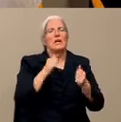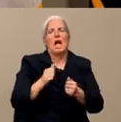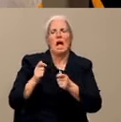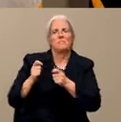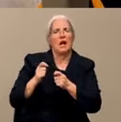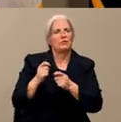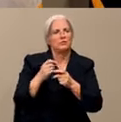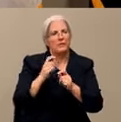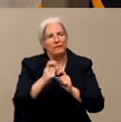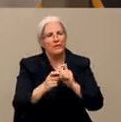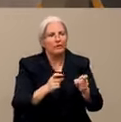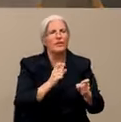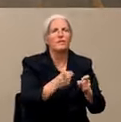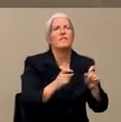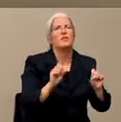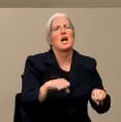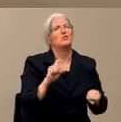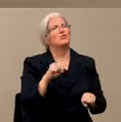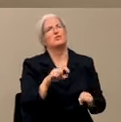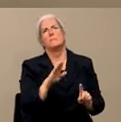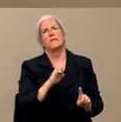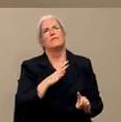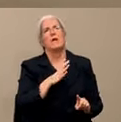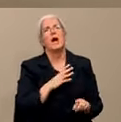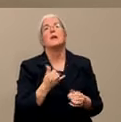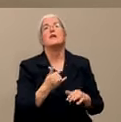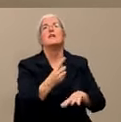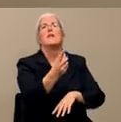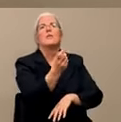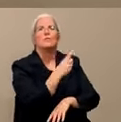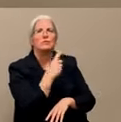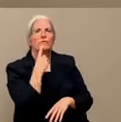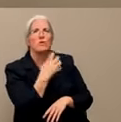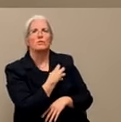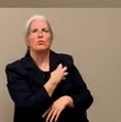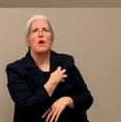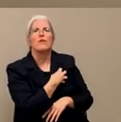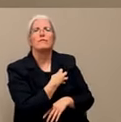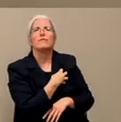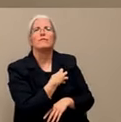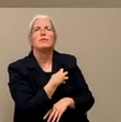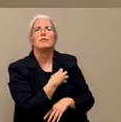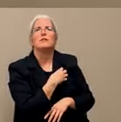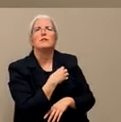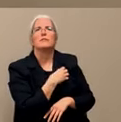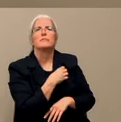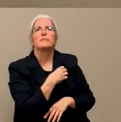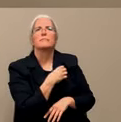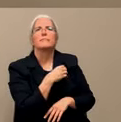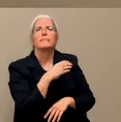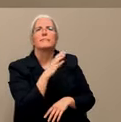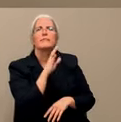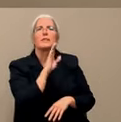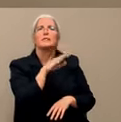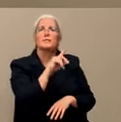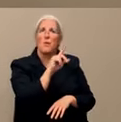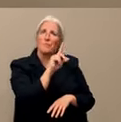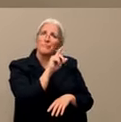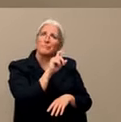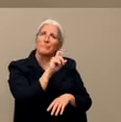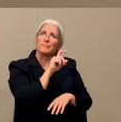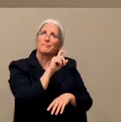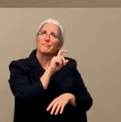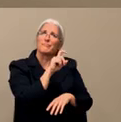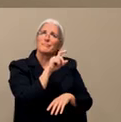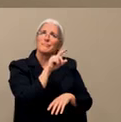will direct to the sheriff. This might also be for Dr. V. The question is, are we headed towards a mandatory quarantine if we